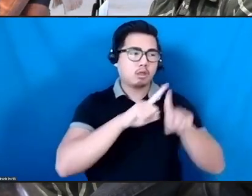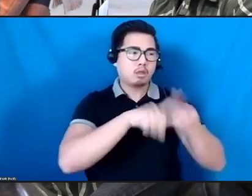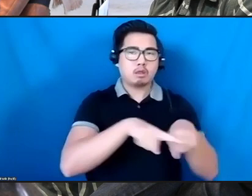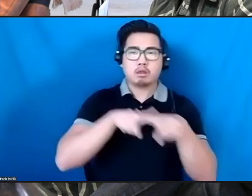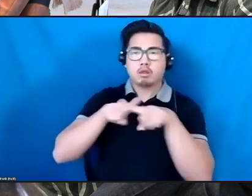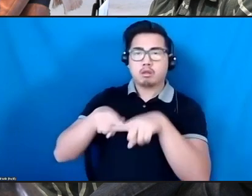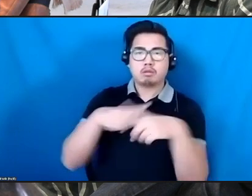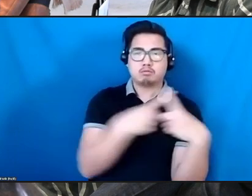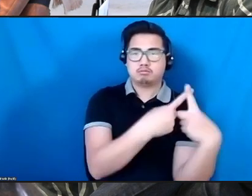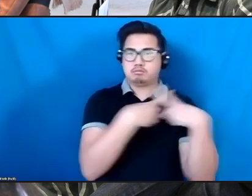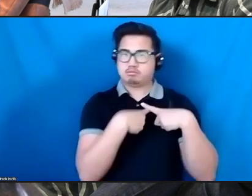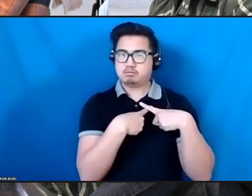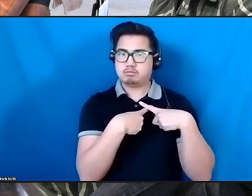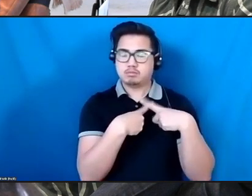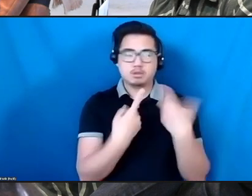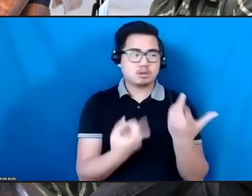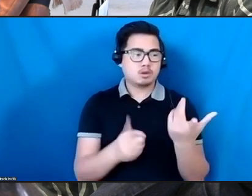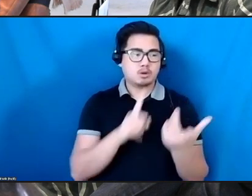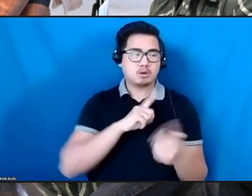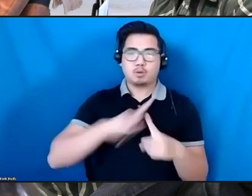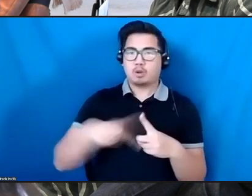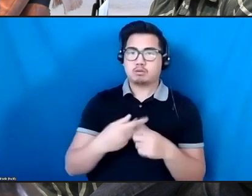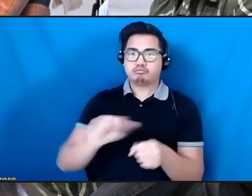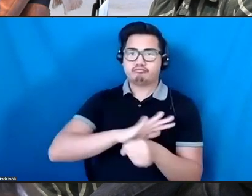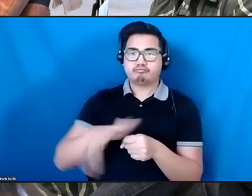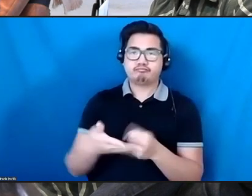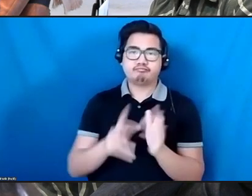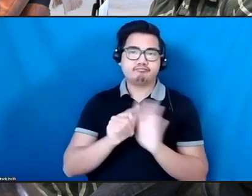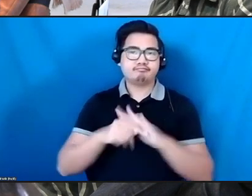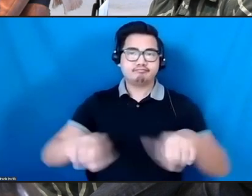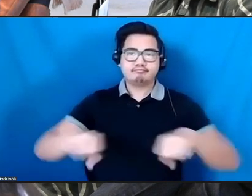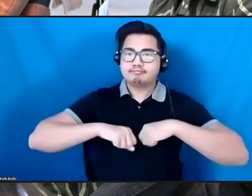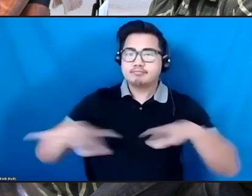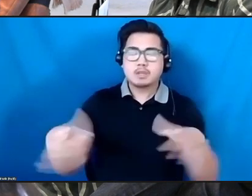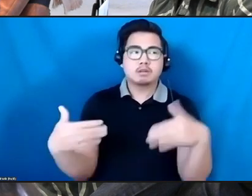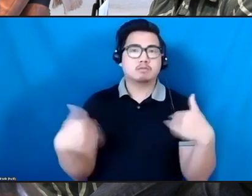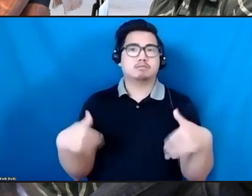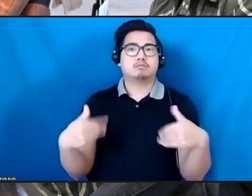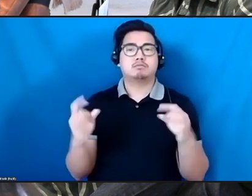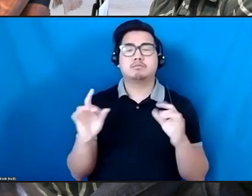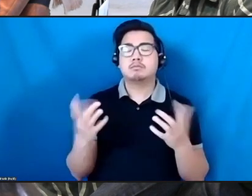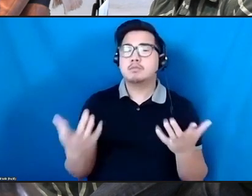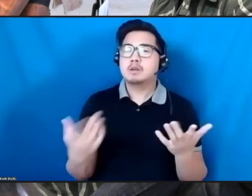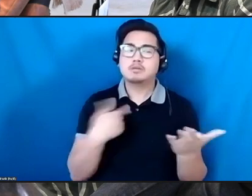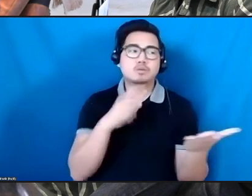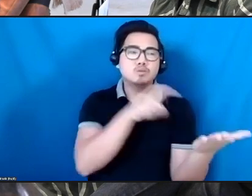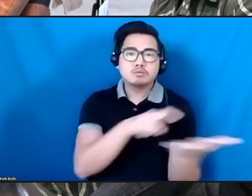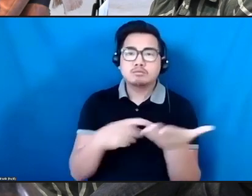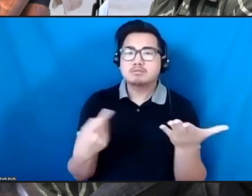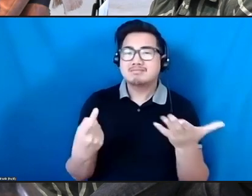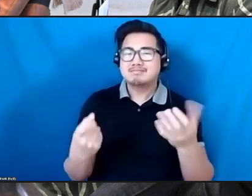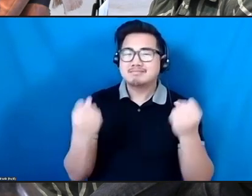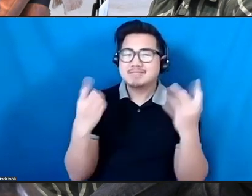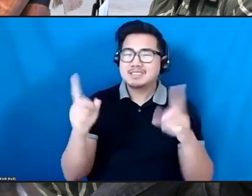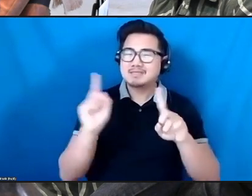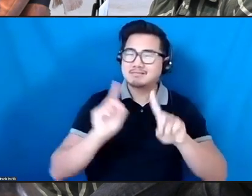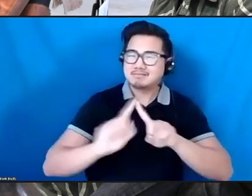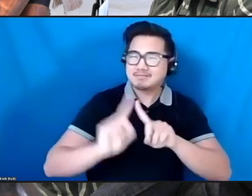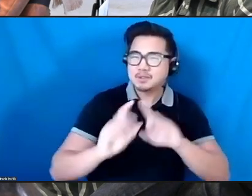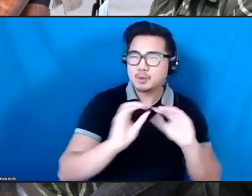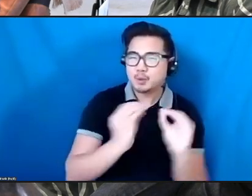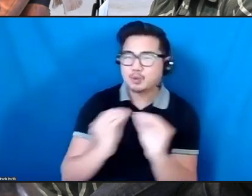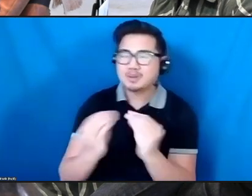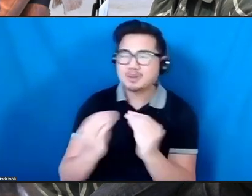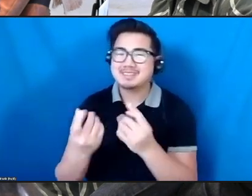pandemic, that organizations and artists were facing an increasingly